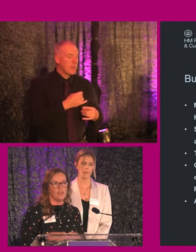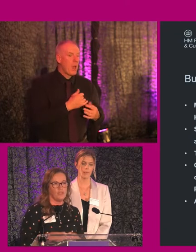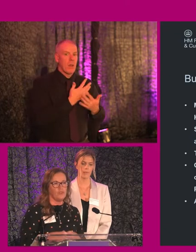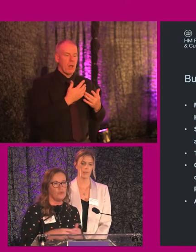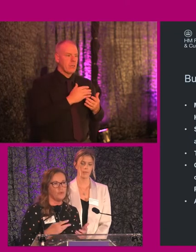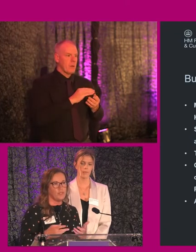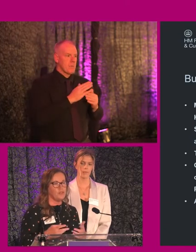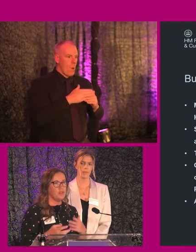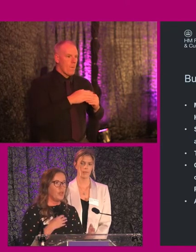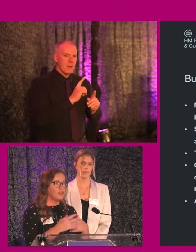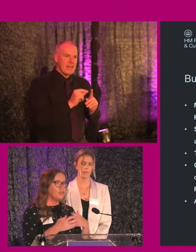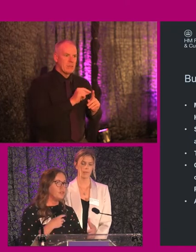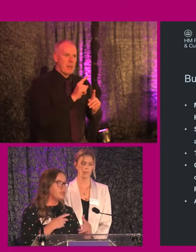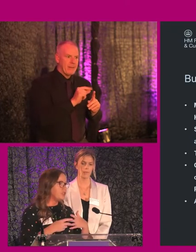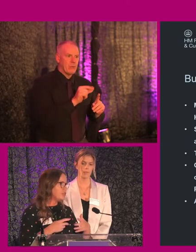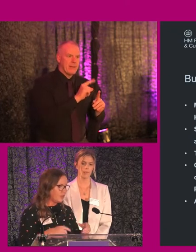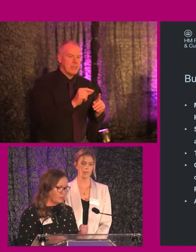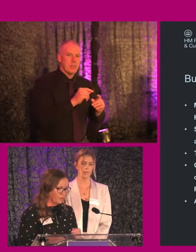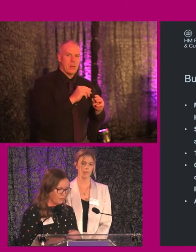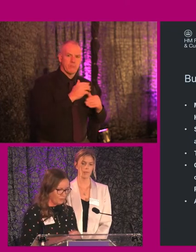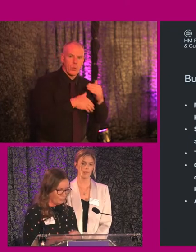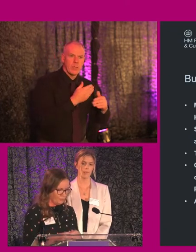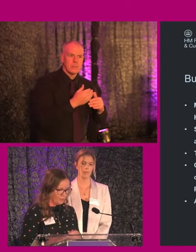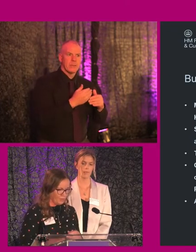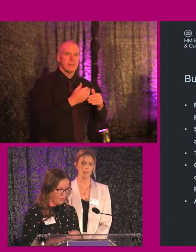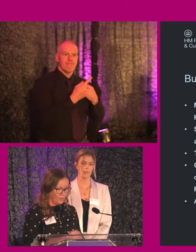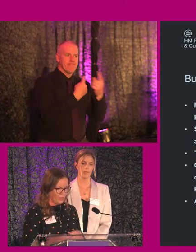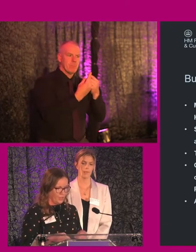the digitization of processes and how our customers interact with us.